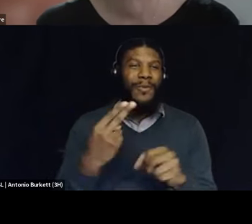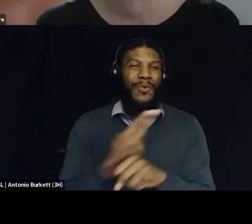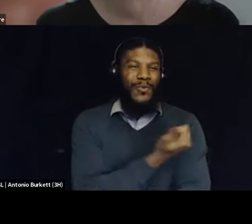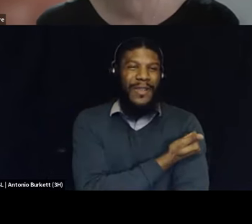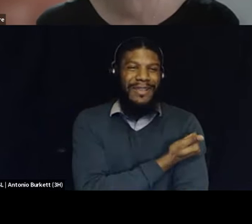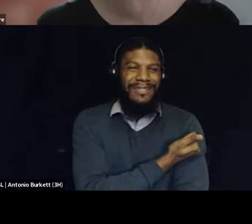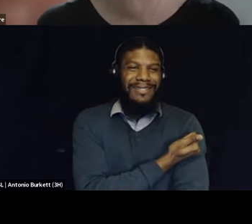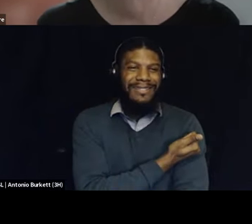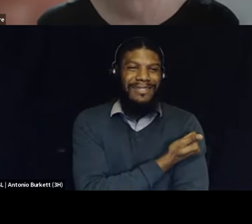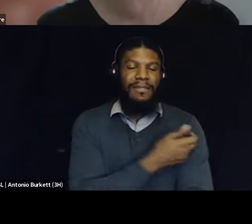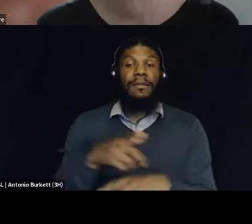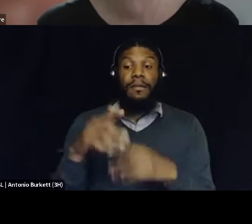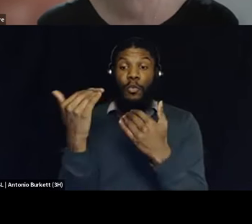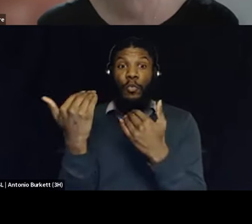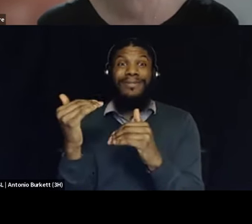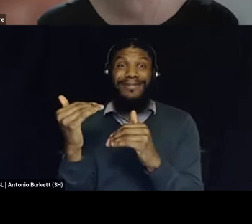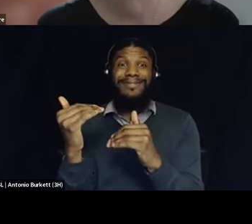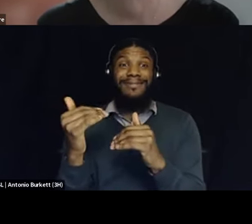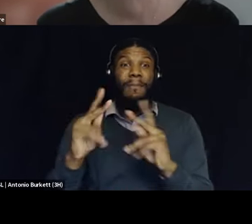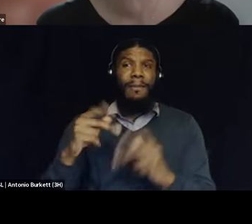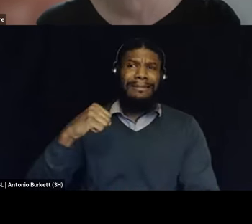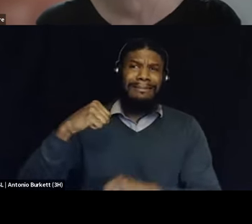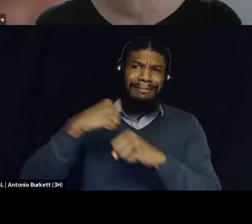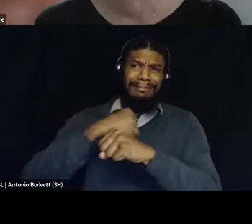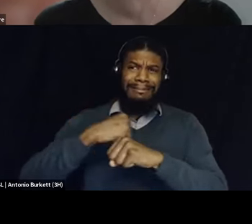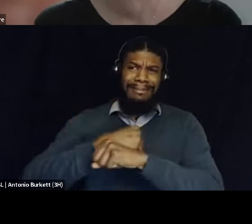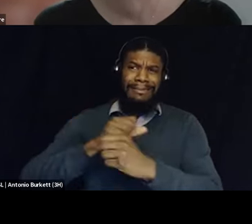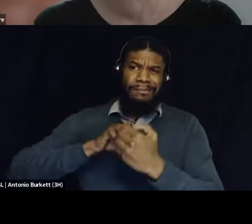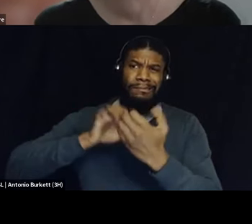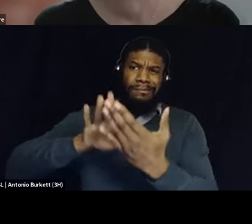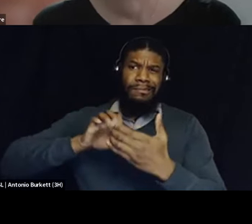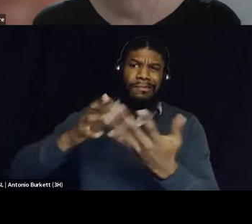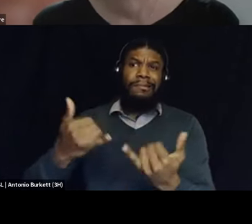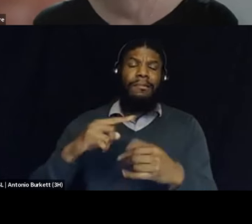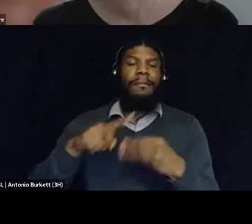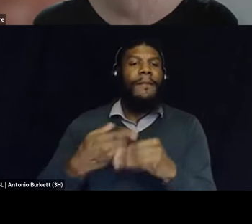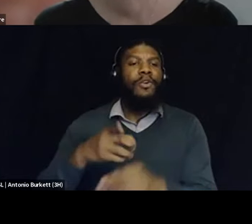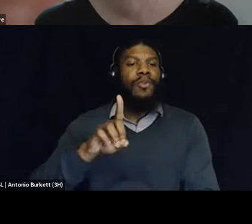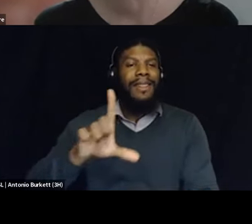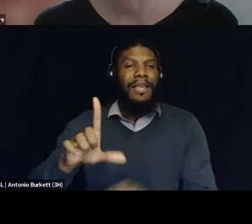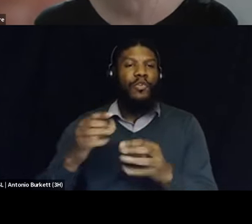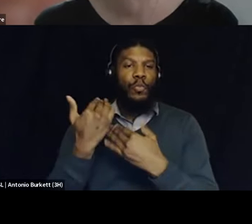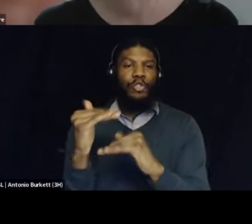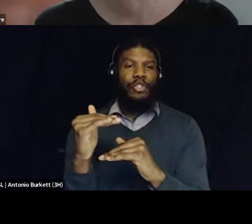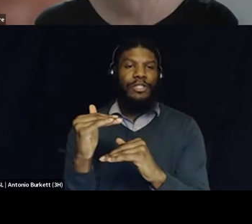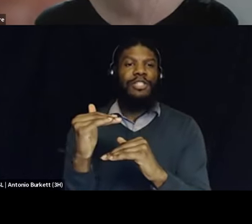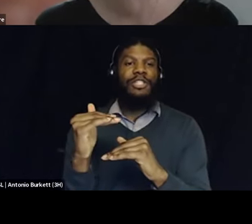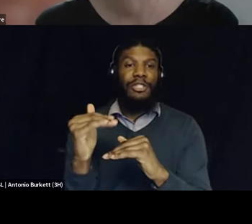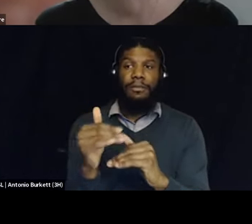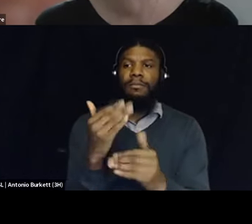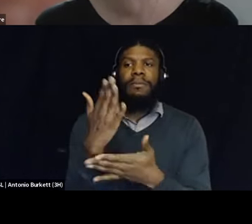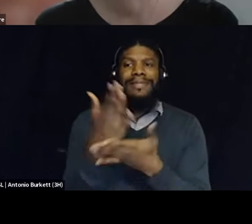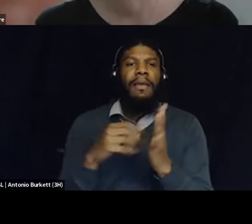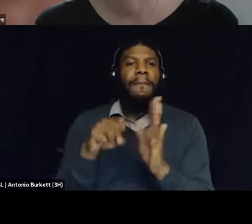the the restrictions that people are fighting in states right now about driver's license restrictions for where where some